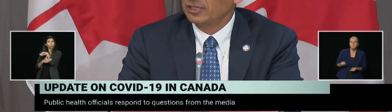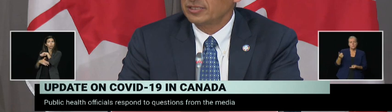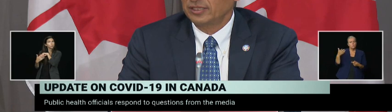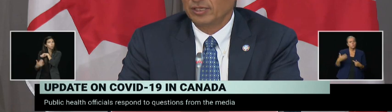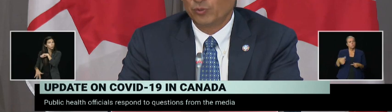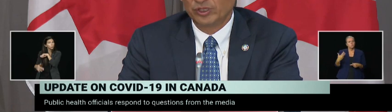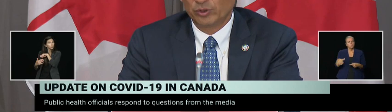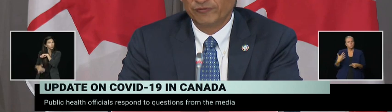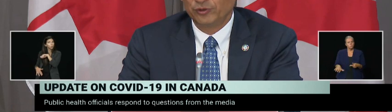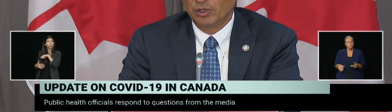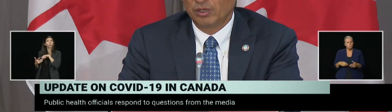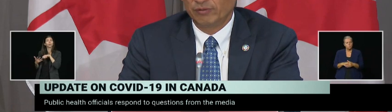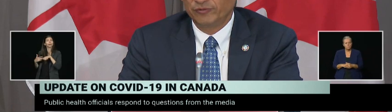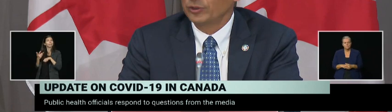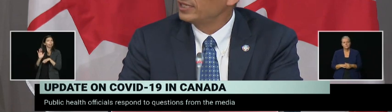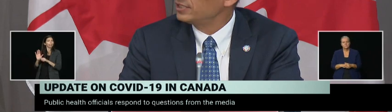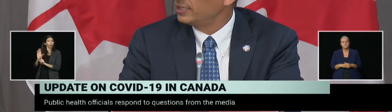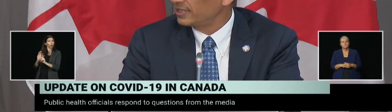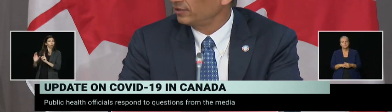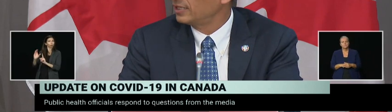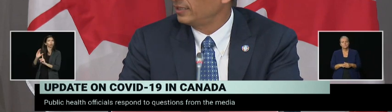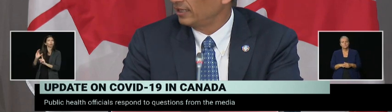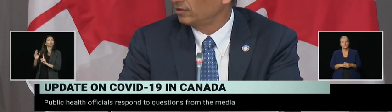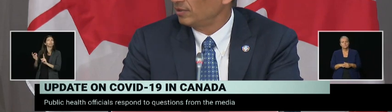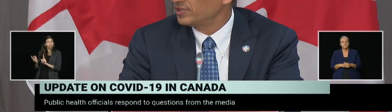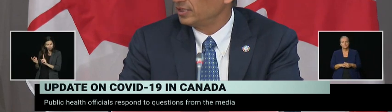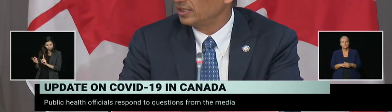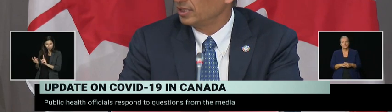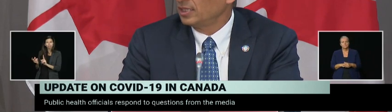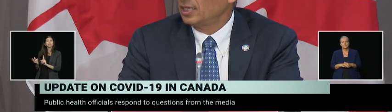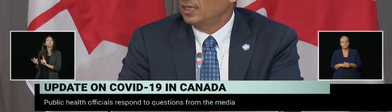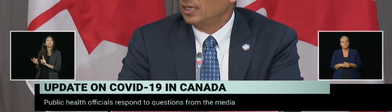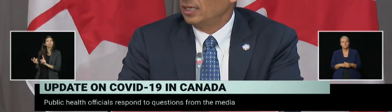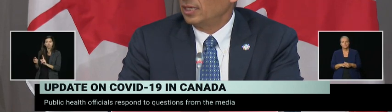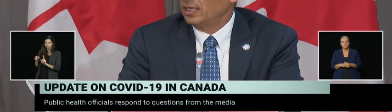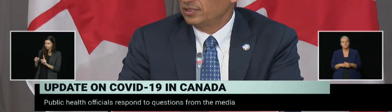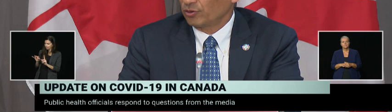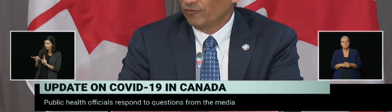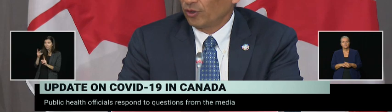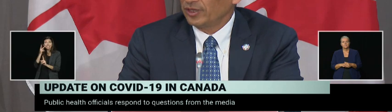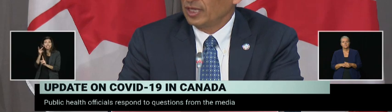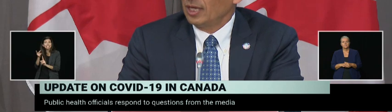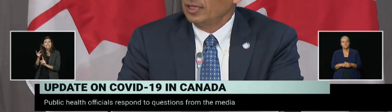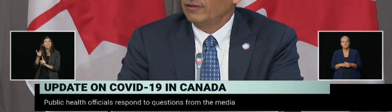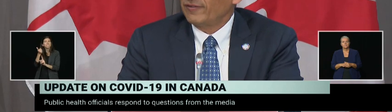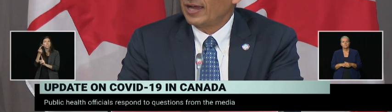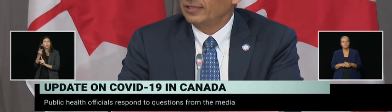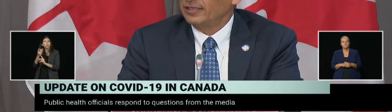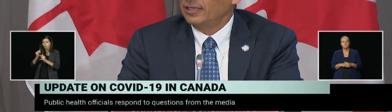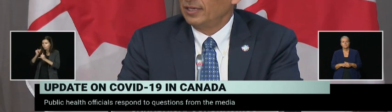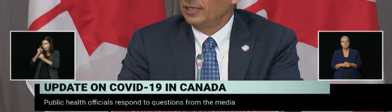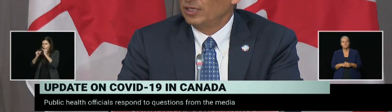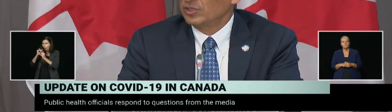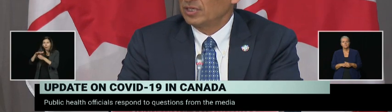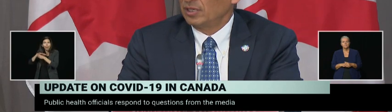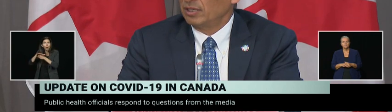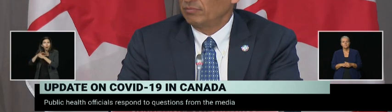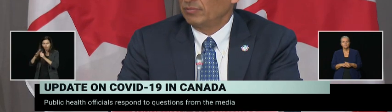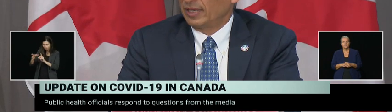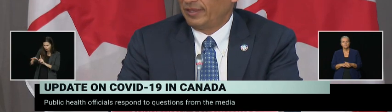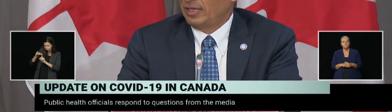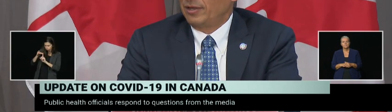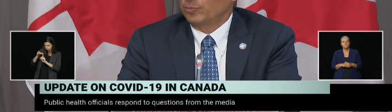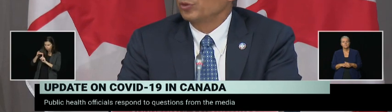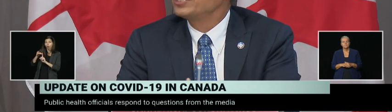My understanding is that when there were a few cases detected in nightclubs and so forth, the fact that I think it was